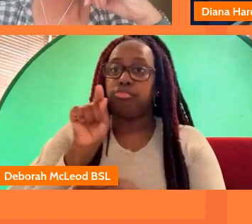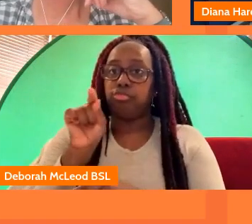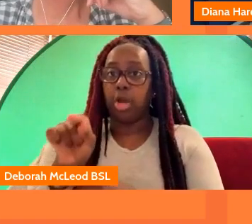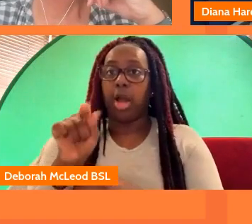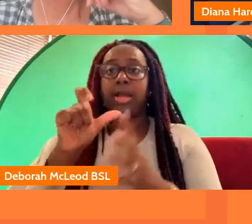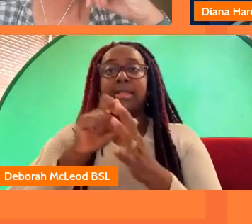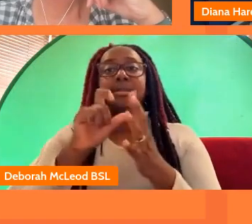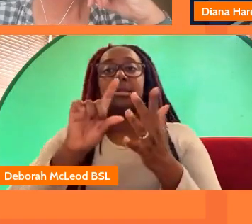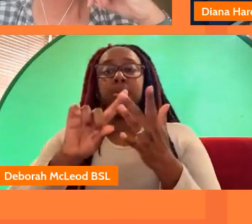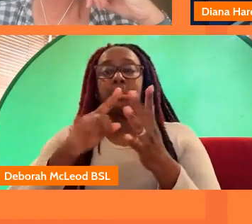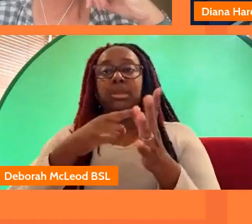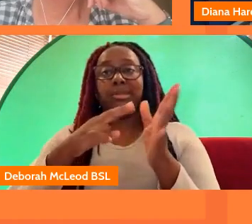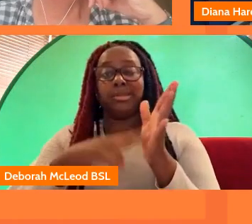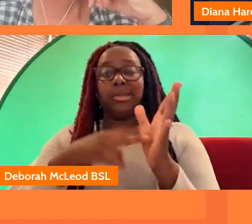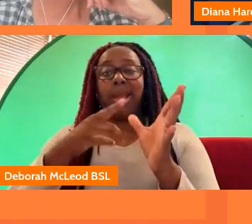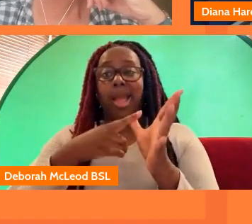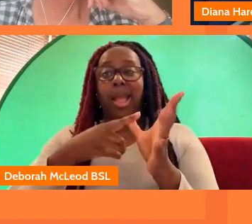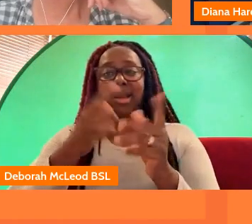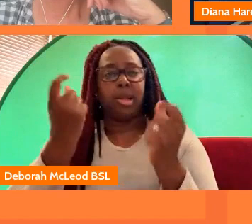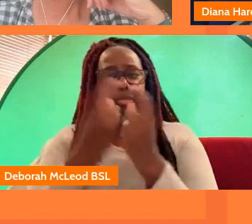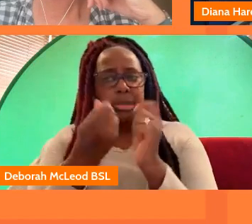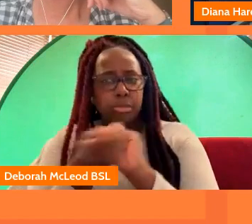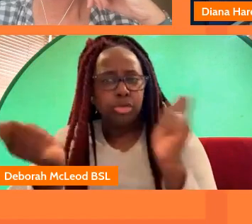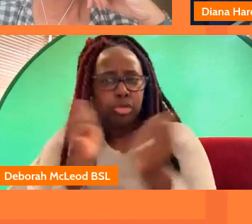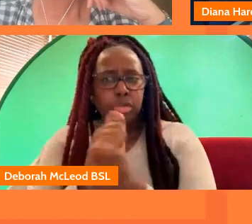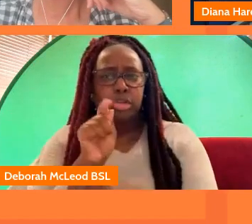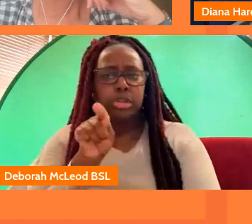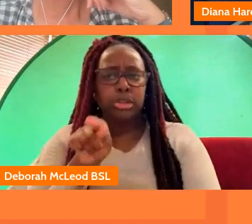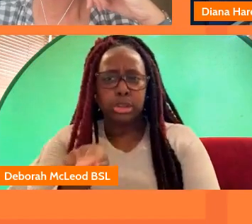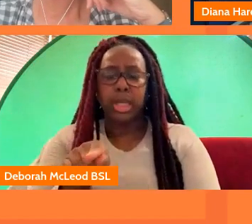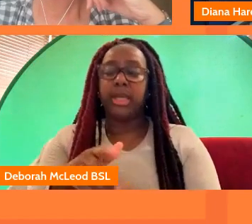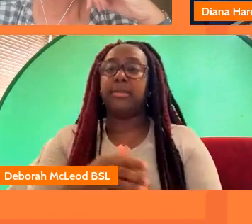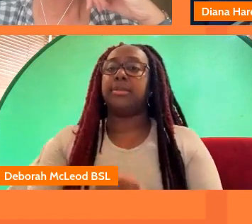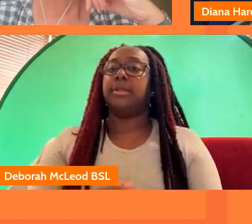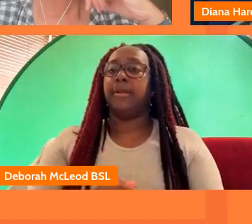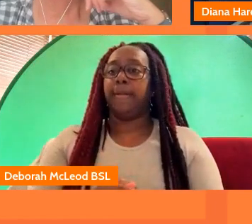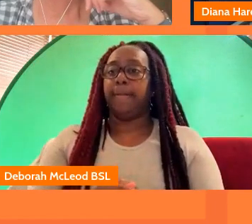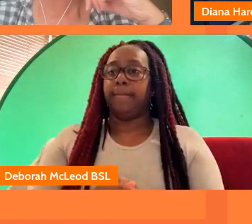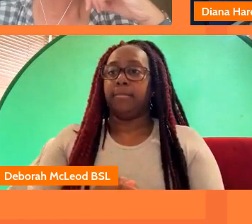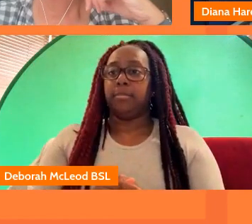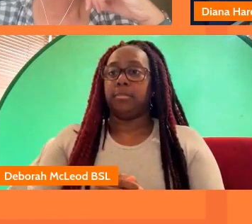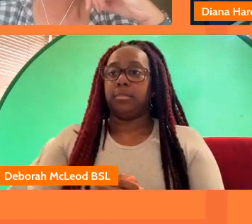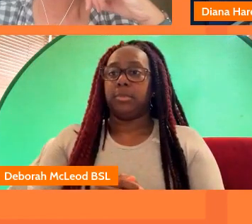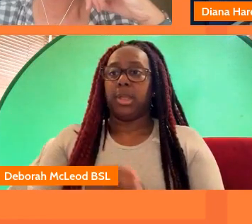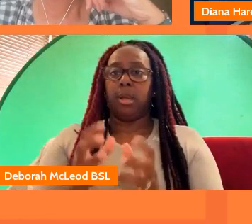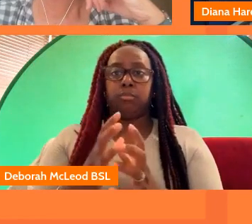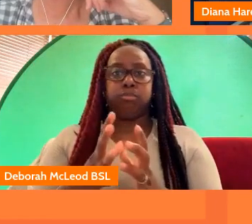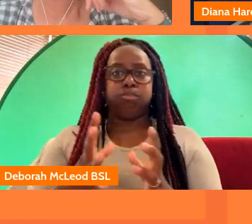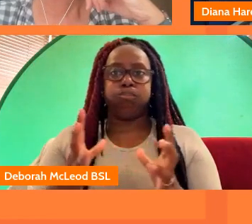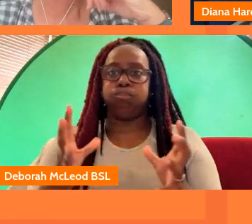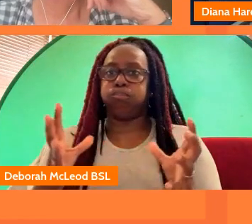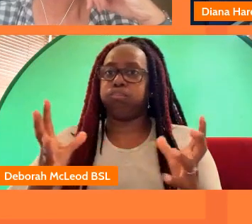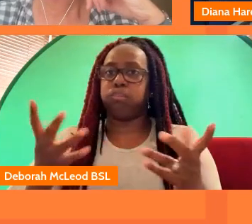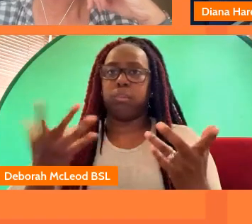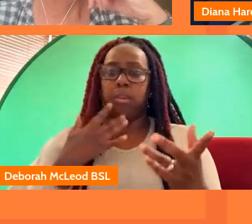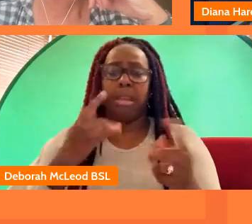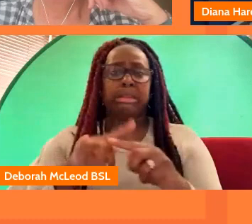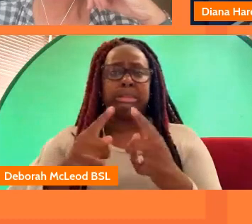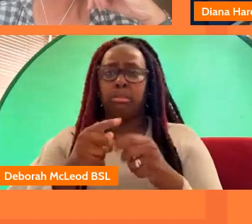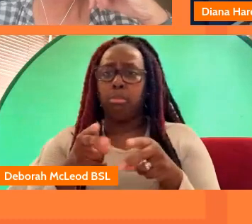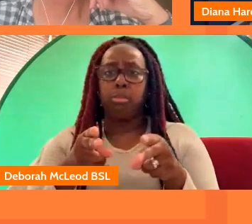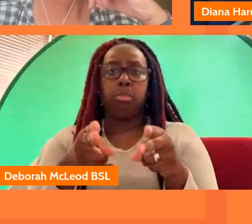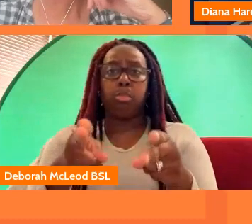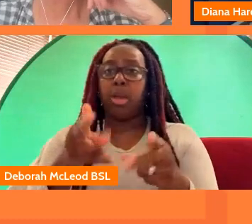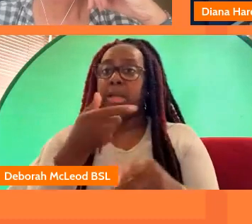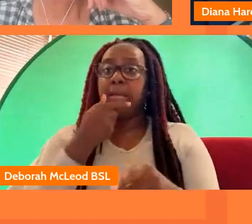in the time that i've worked is in this world is that there's just a huge proliferation of actually different ways in which